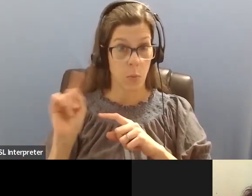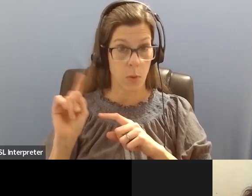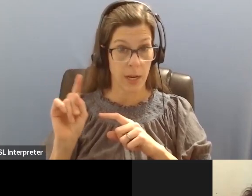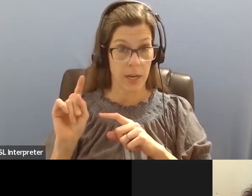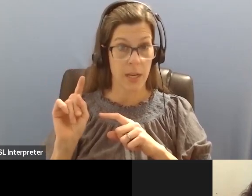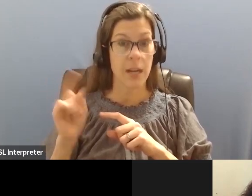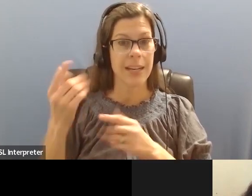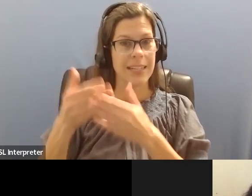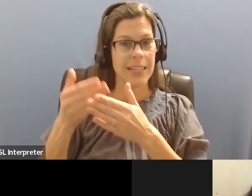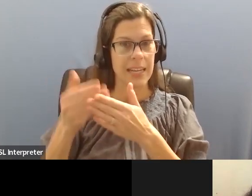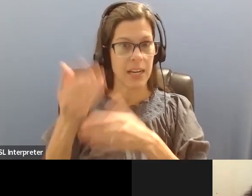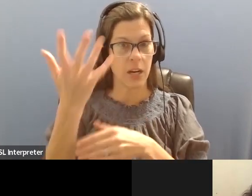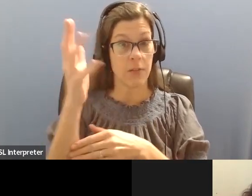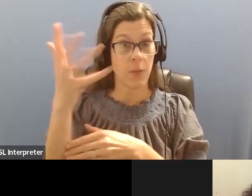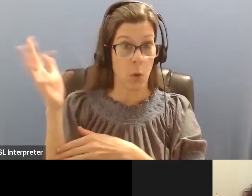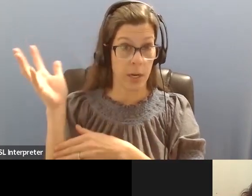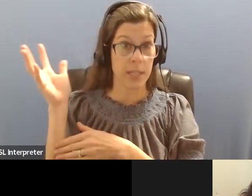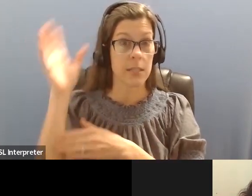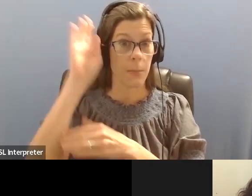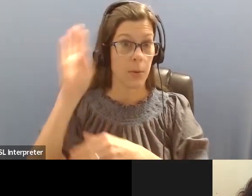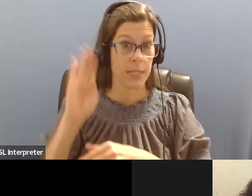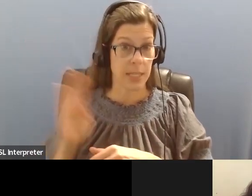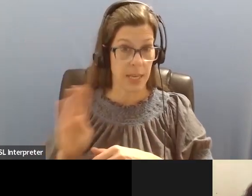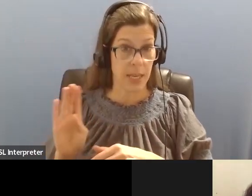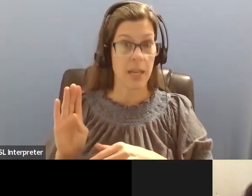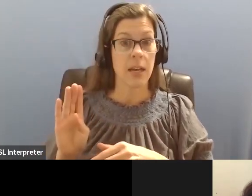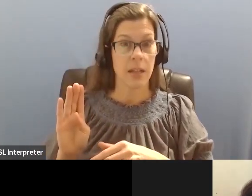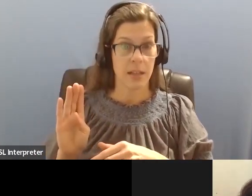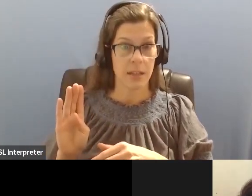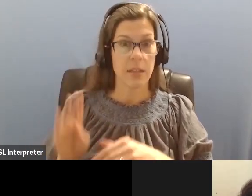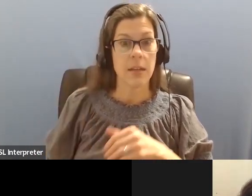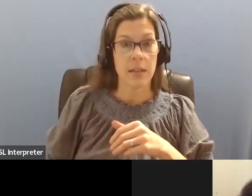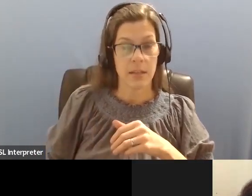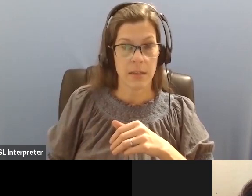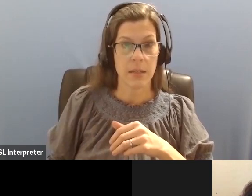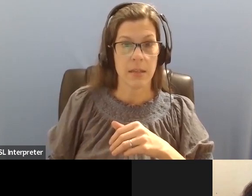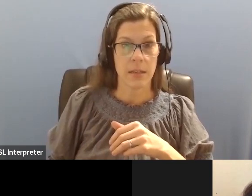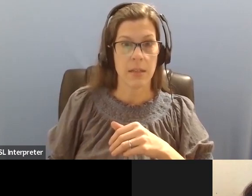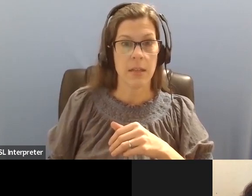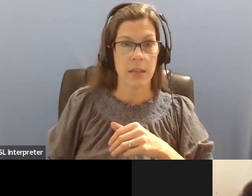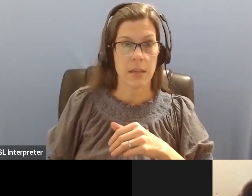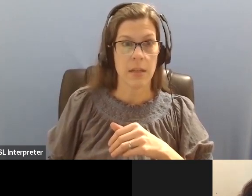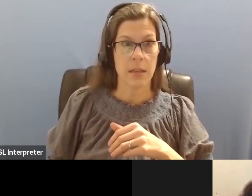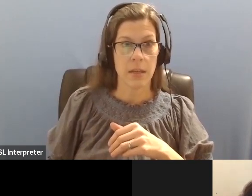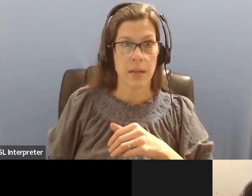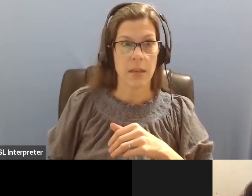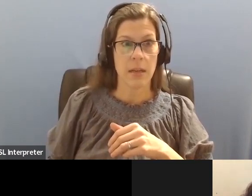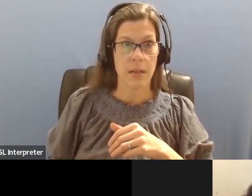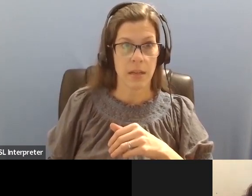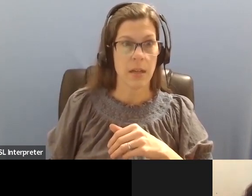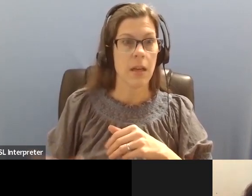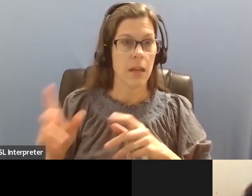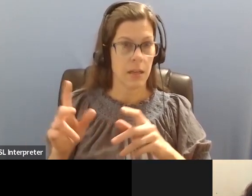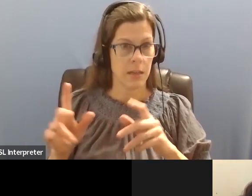forest, exactly where the Portuguese have invaded Brazil and began colonization.